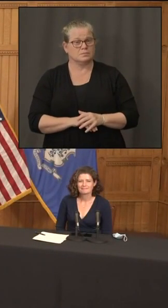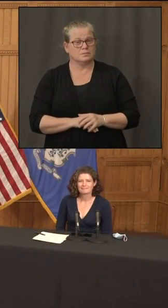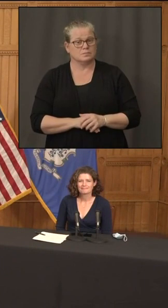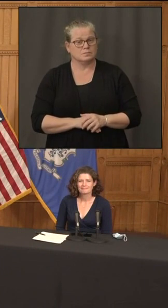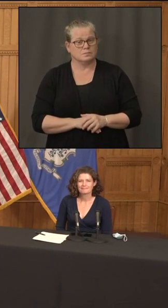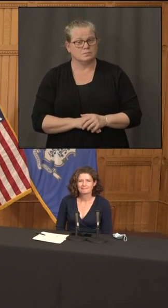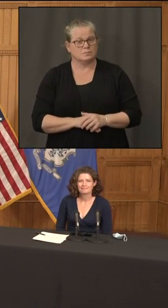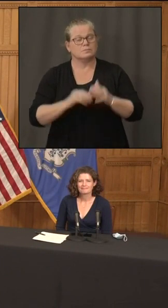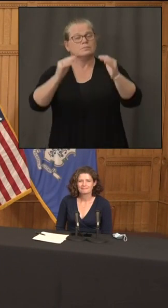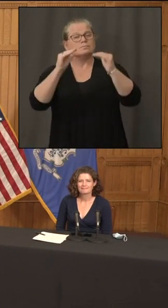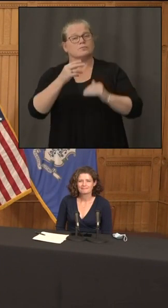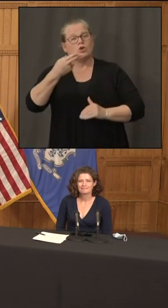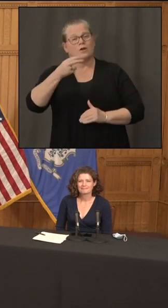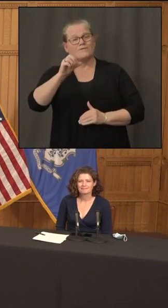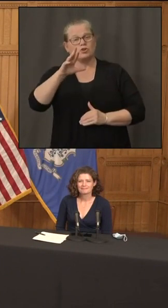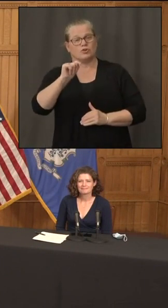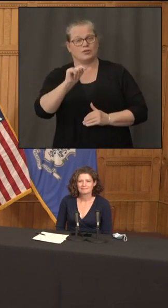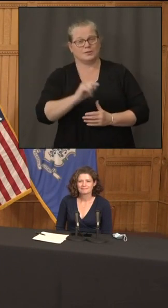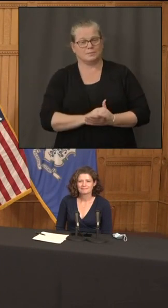the hartford current